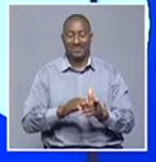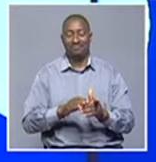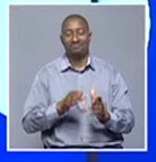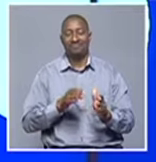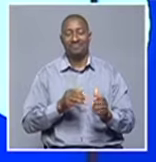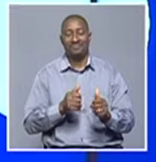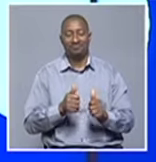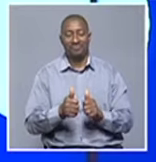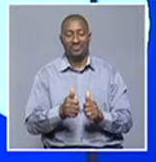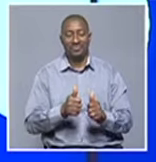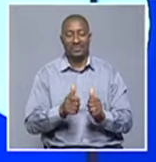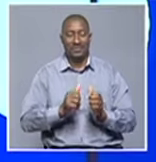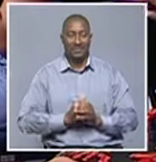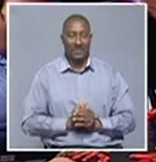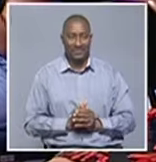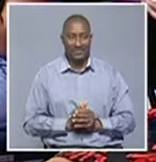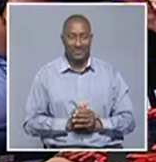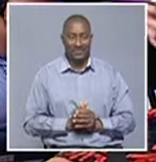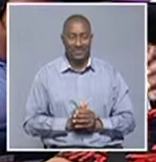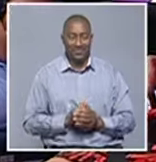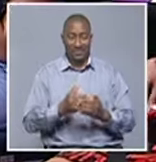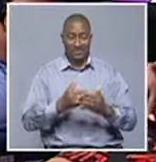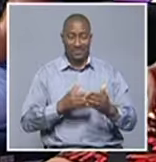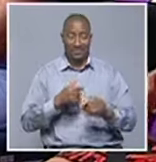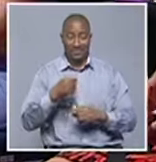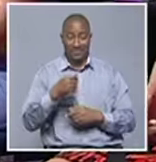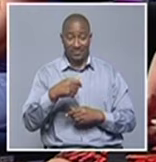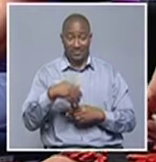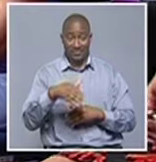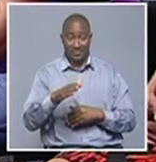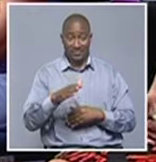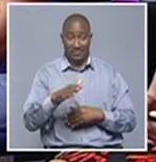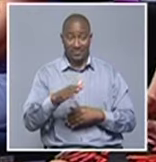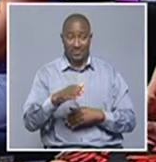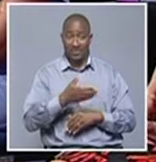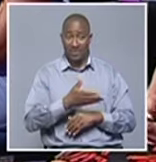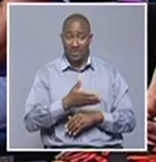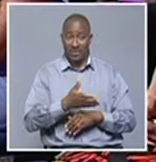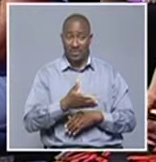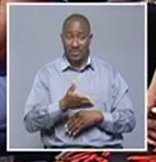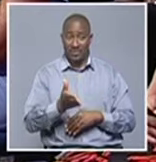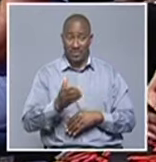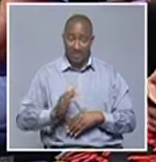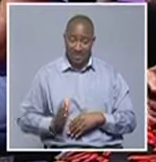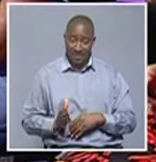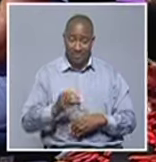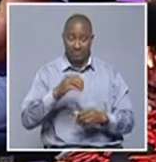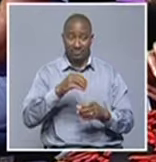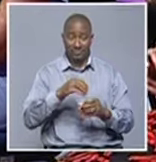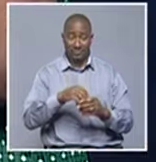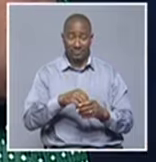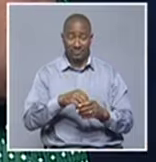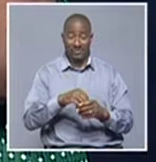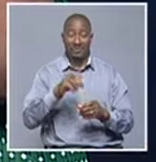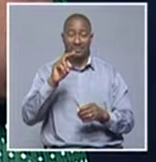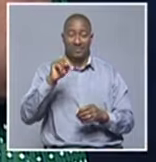let you go perhaps your final remarks to the nbc staff as well as you know the employees and just everyone as to how we can all play a role when it comes to the